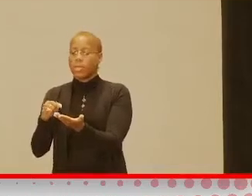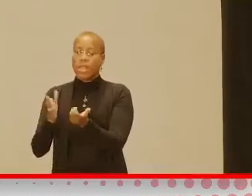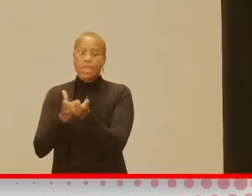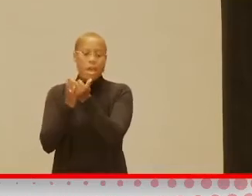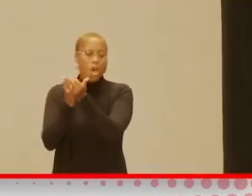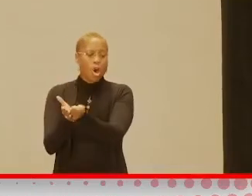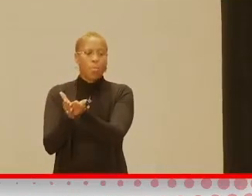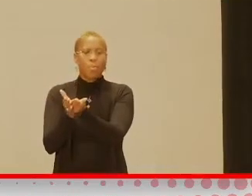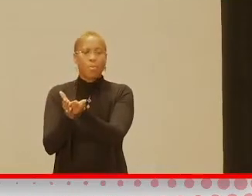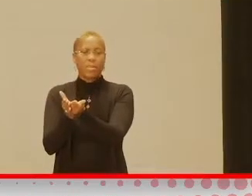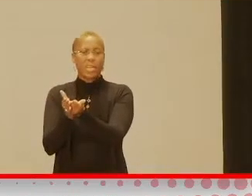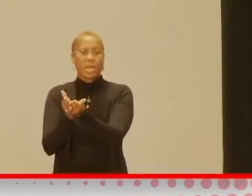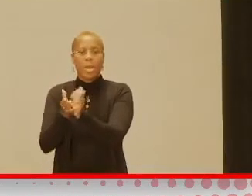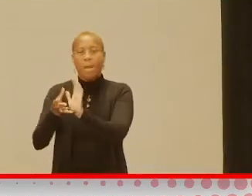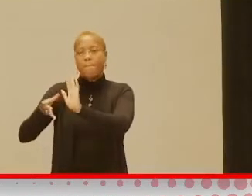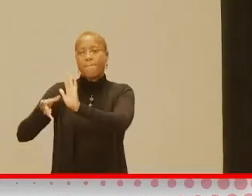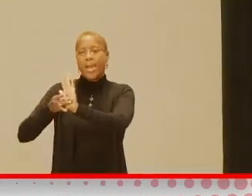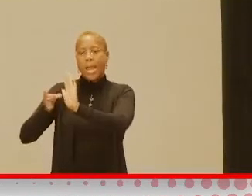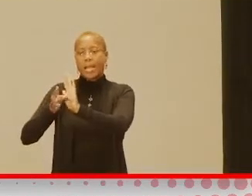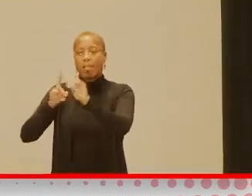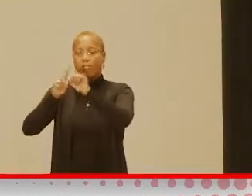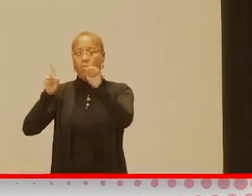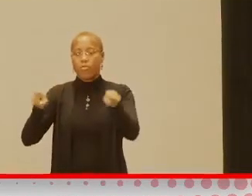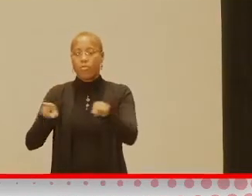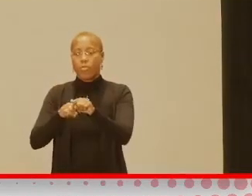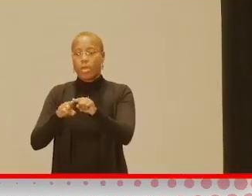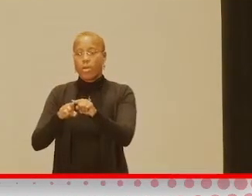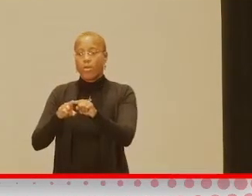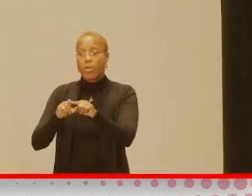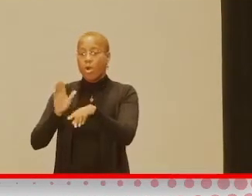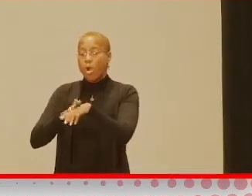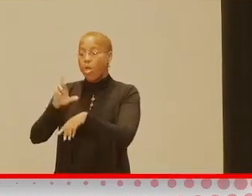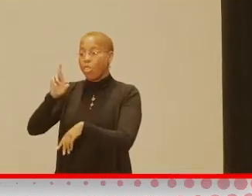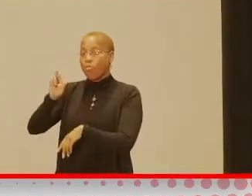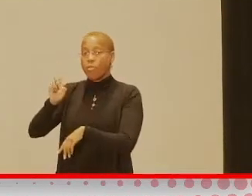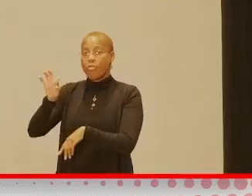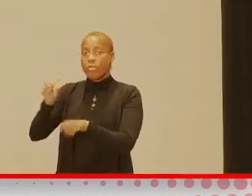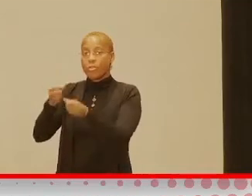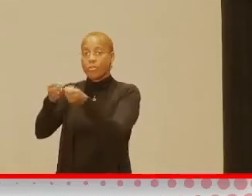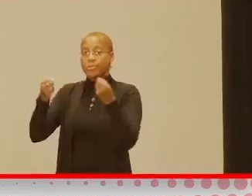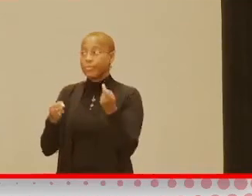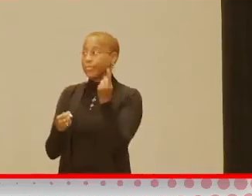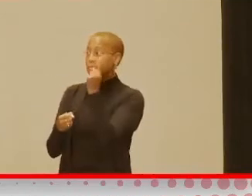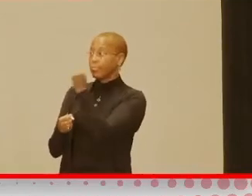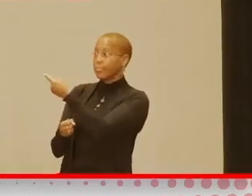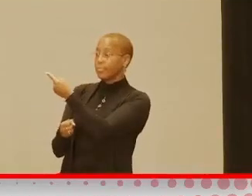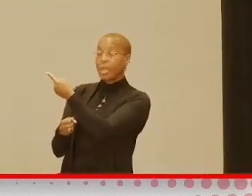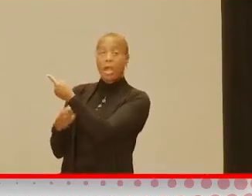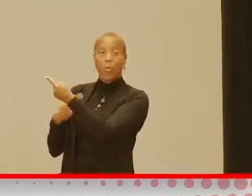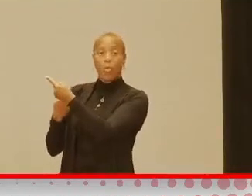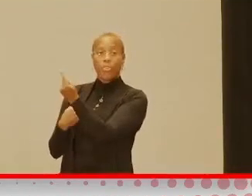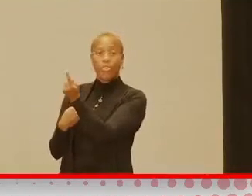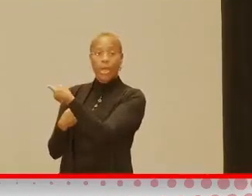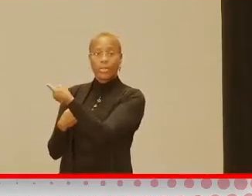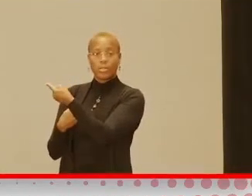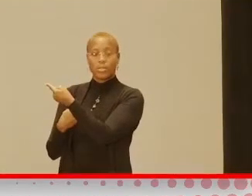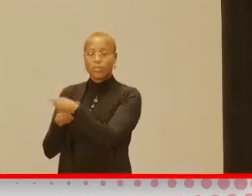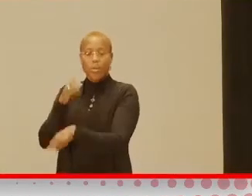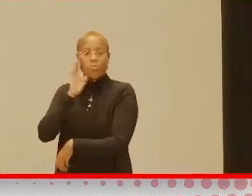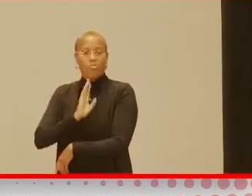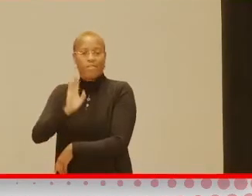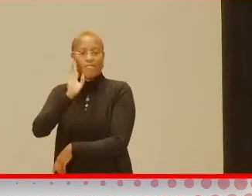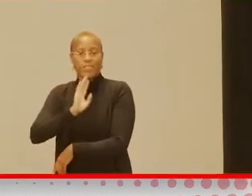a little magnet frame, stick it on the fridge, they can point to what they might want to choose for breakfast.